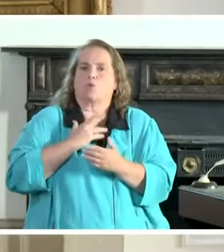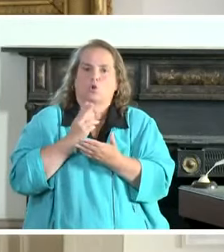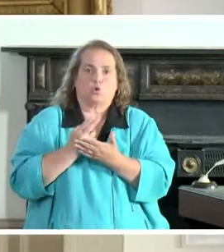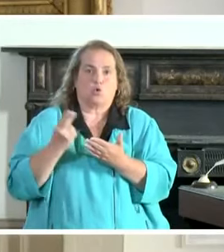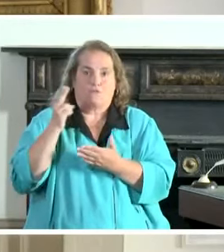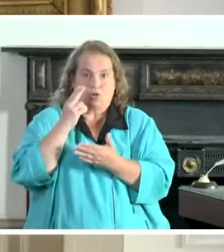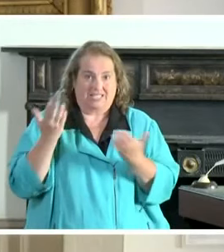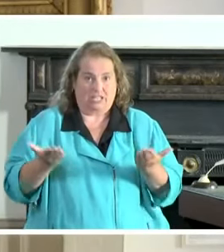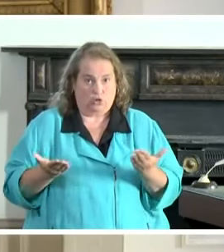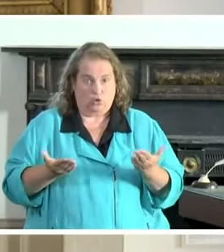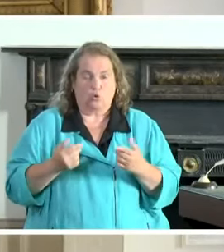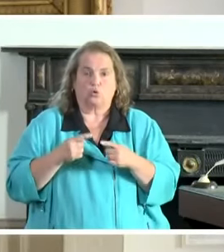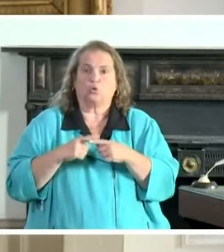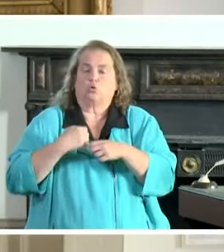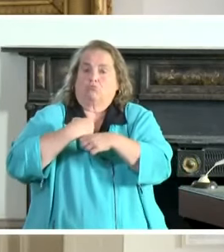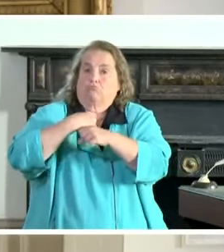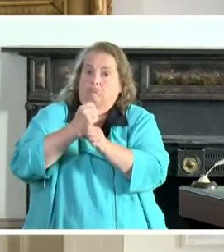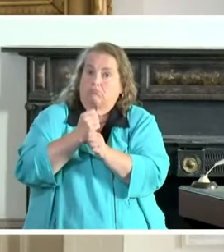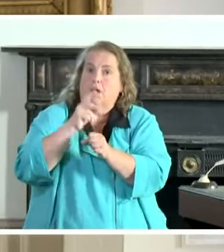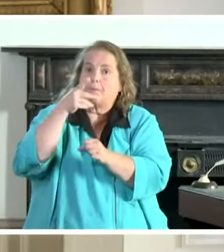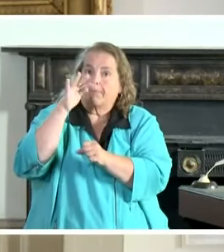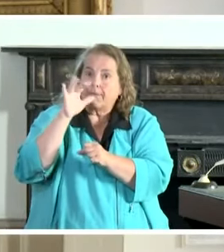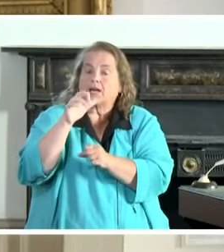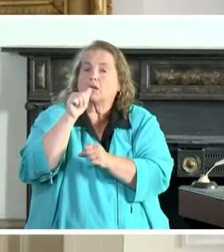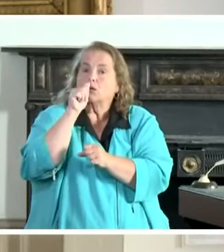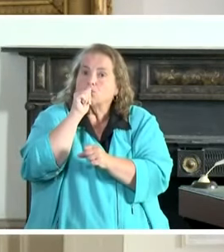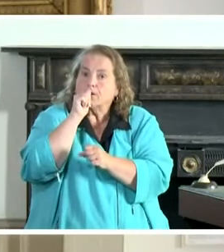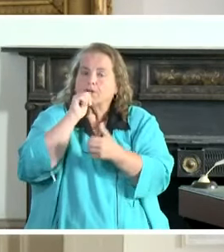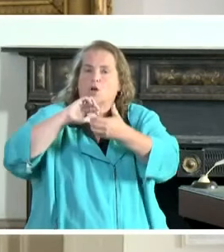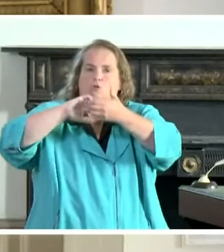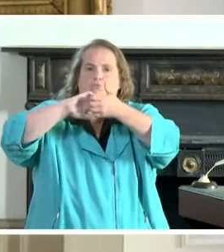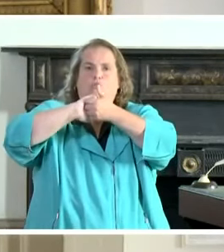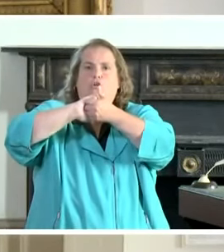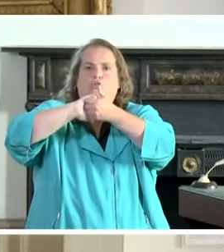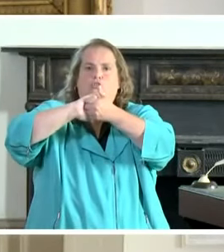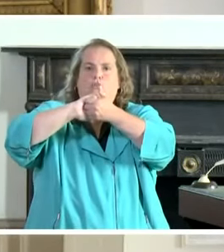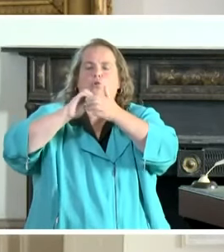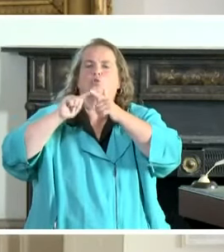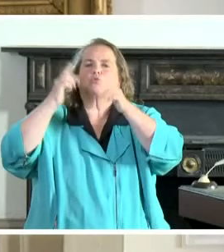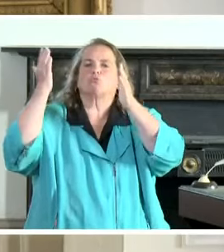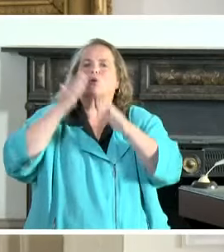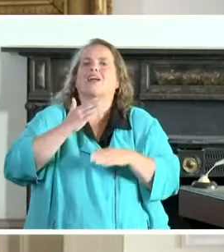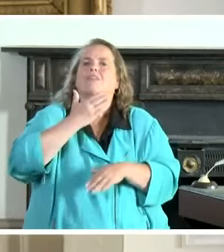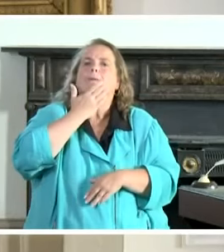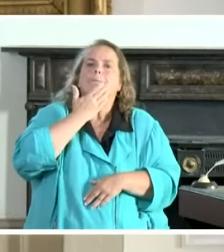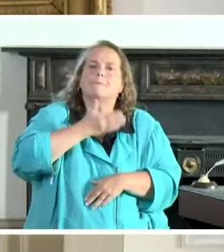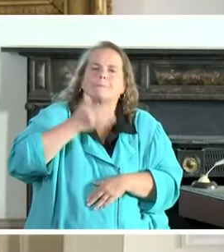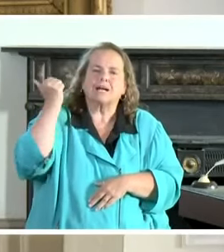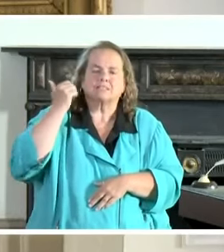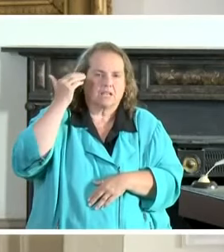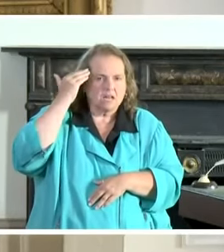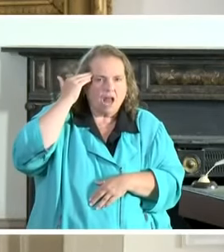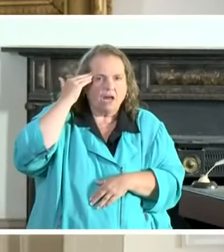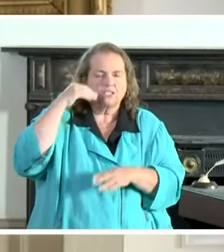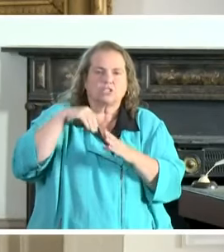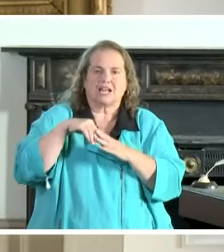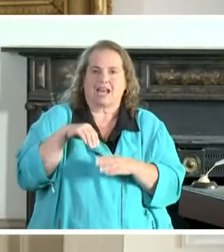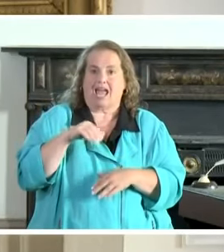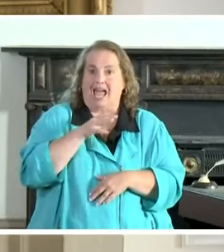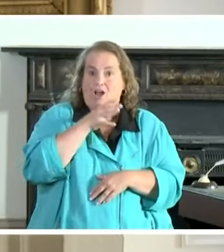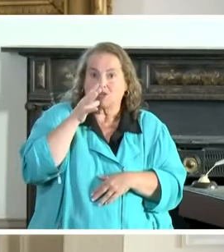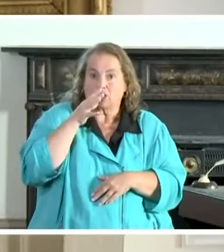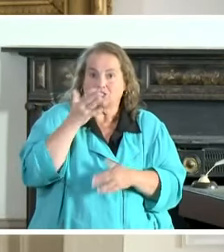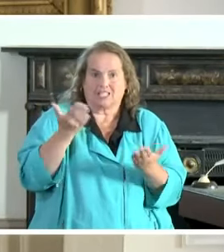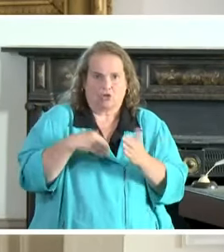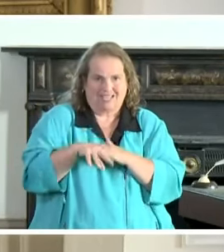a public-private partnership to bring the very best knowledge in Agritech here to